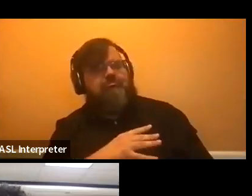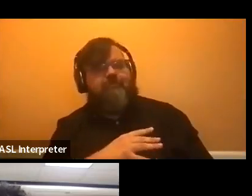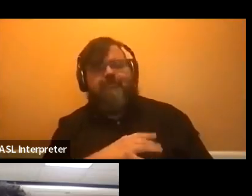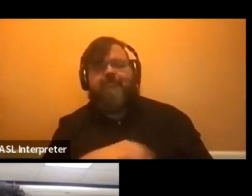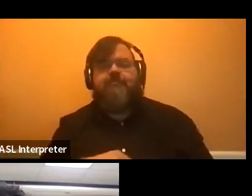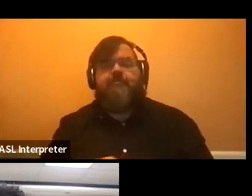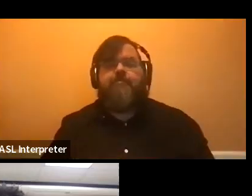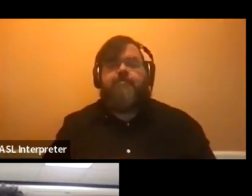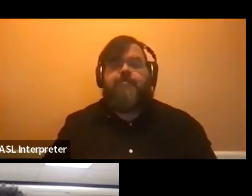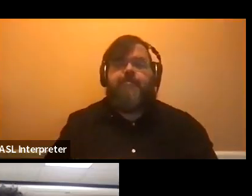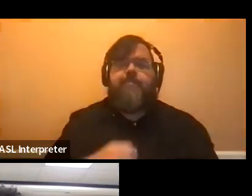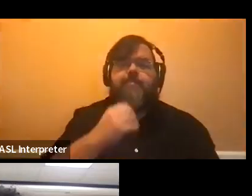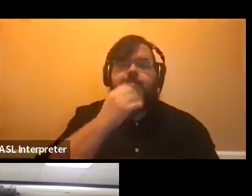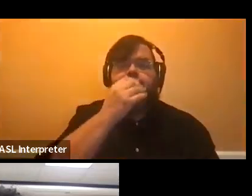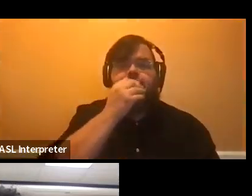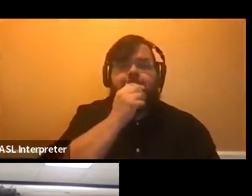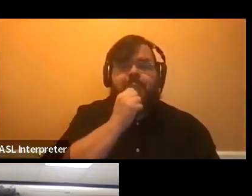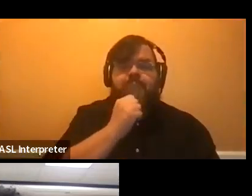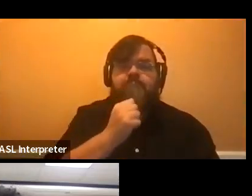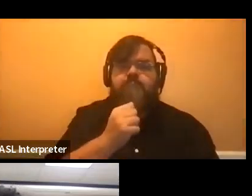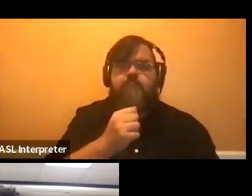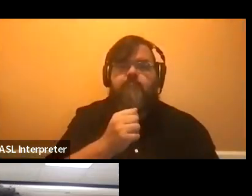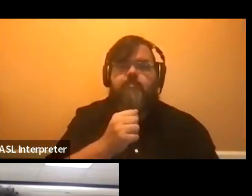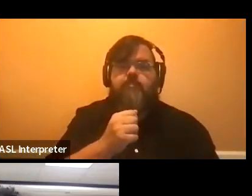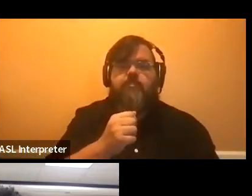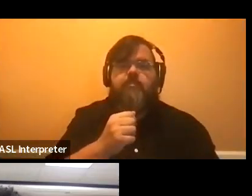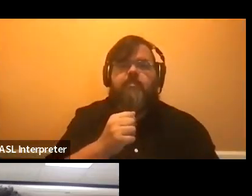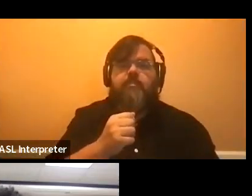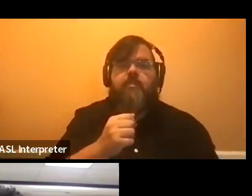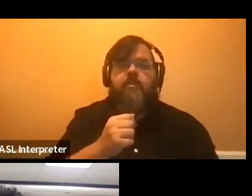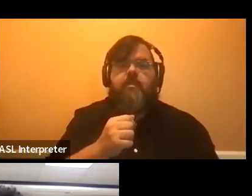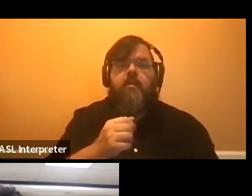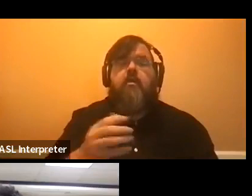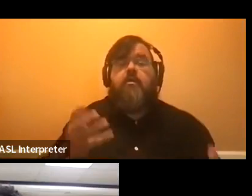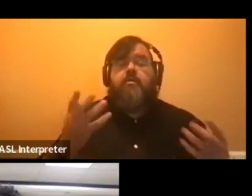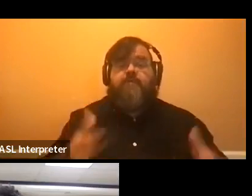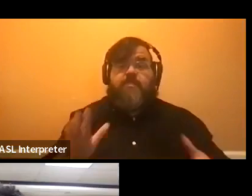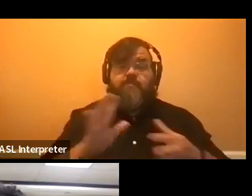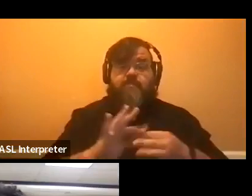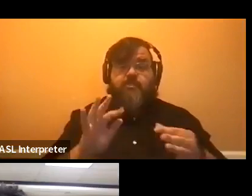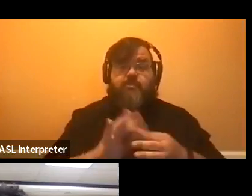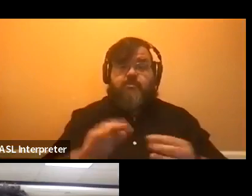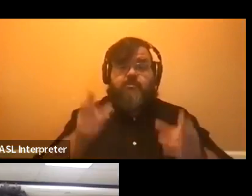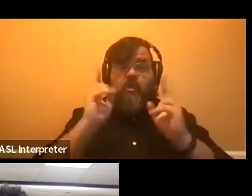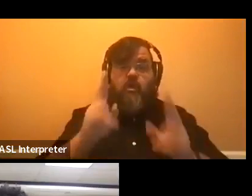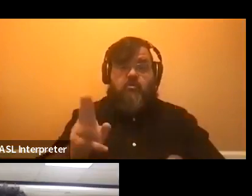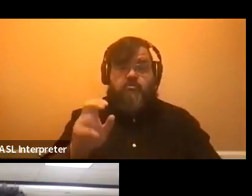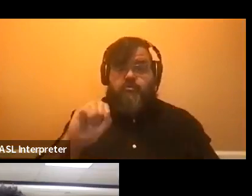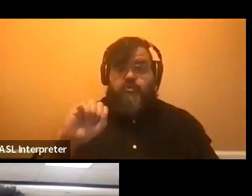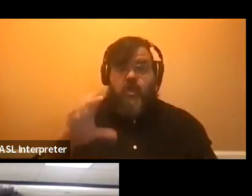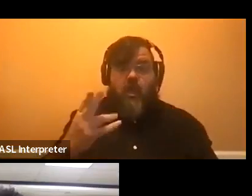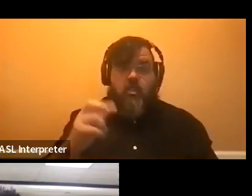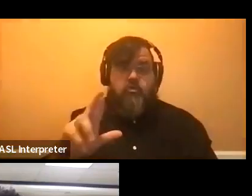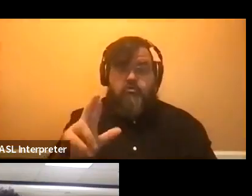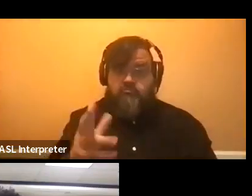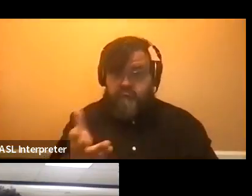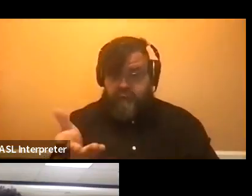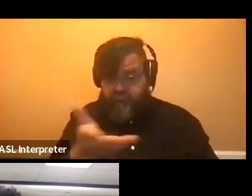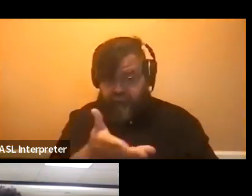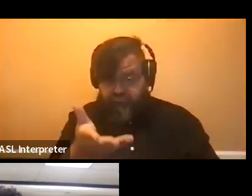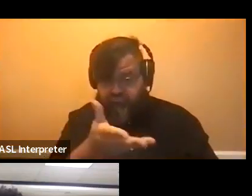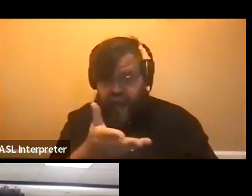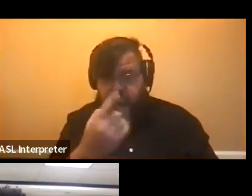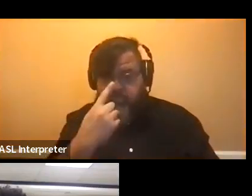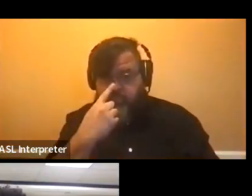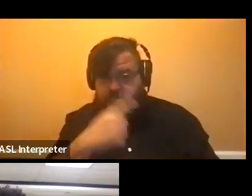Can you speak, you mentioned honors scholars. So do you guys mind, Dr. Hart or any of Taylor or Nim,